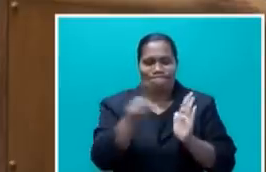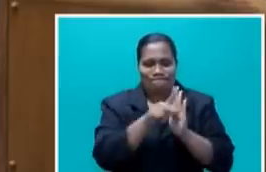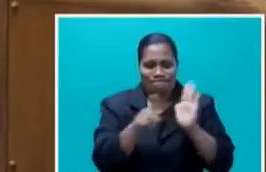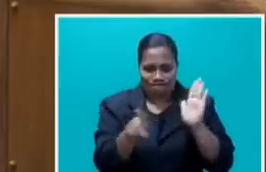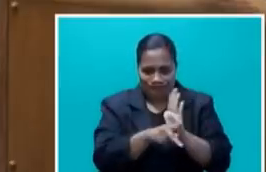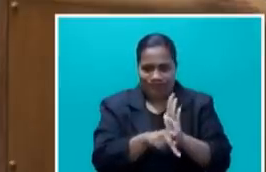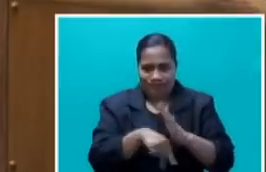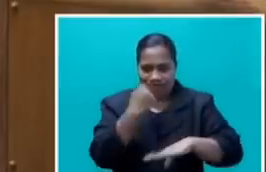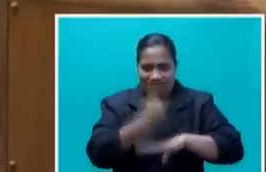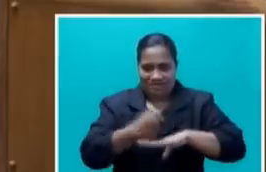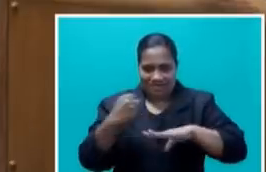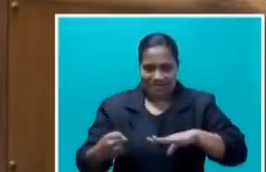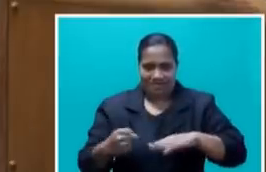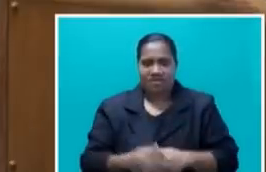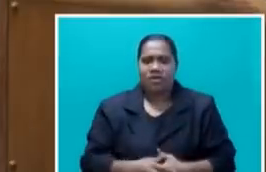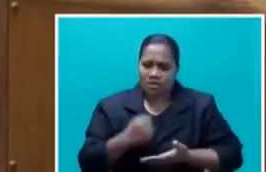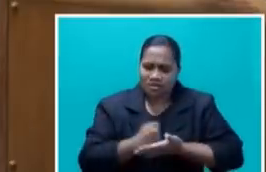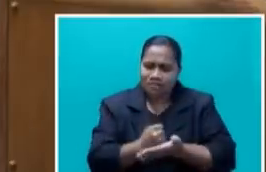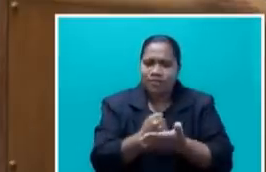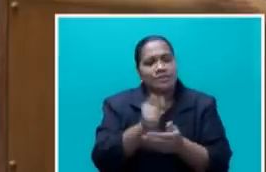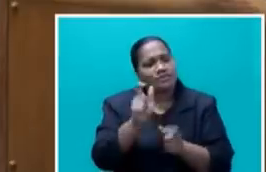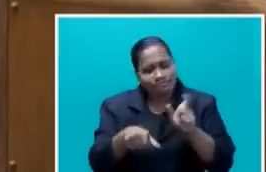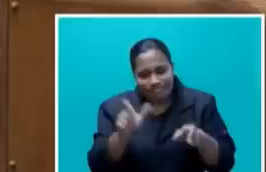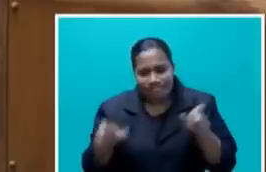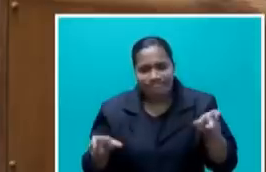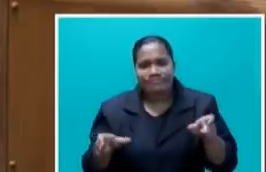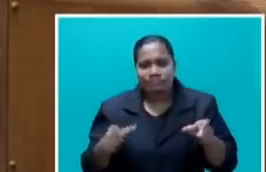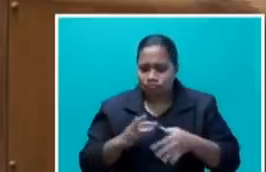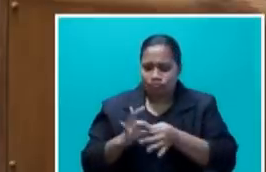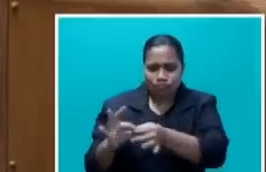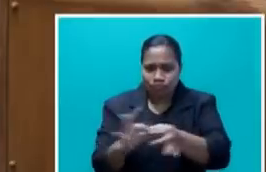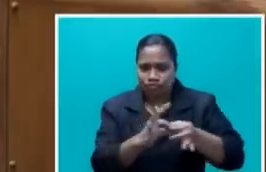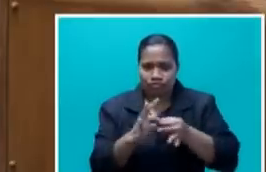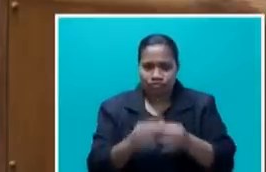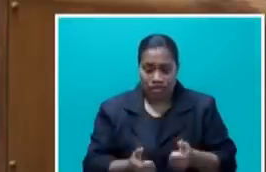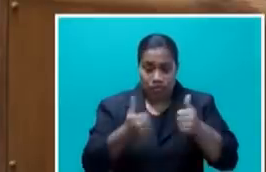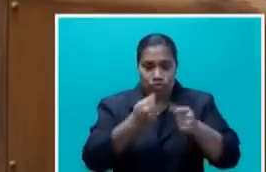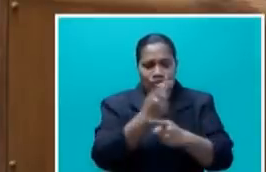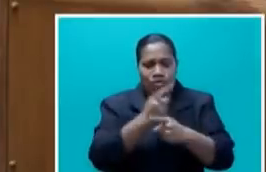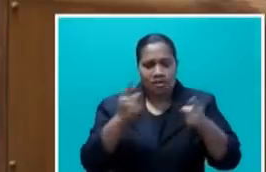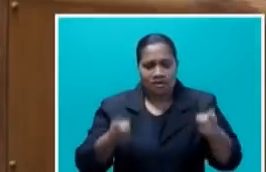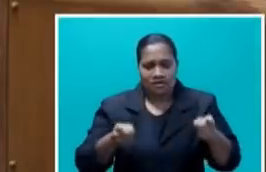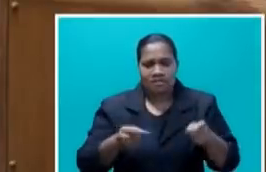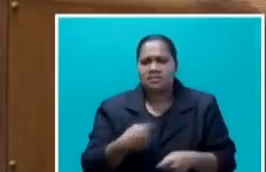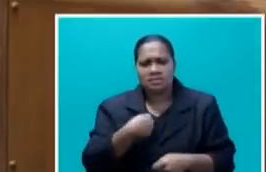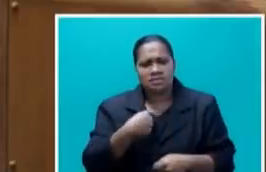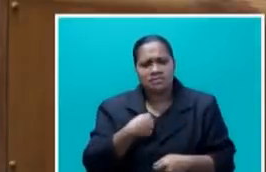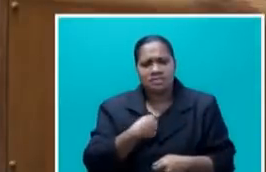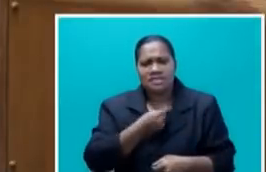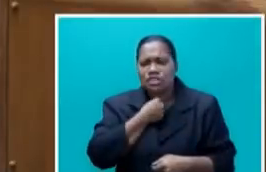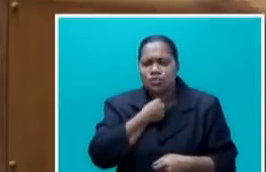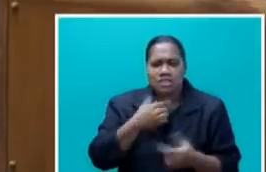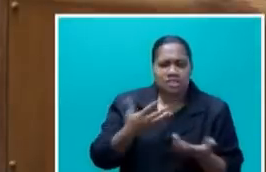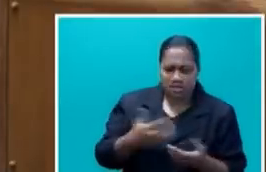constructive stakeholder engagements and good governance. I was curious, therefore, Mr Speaker, whether the